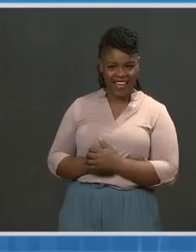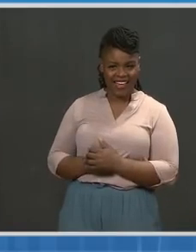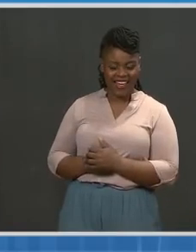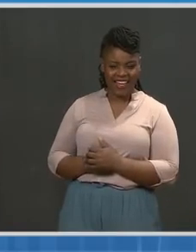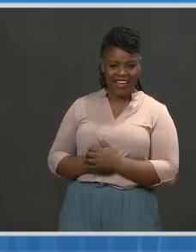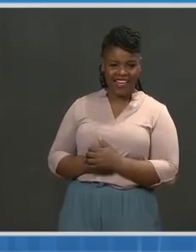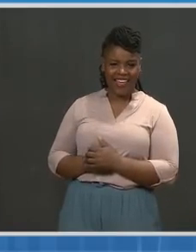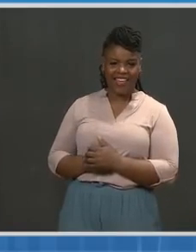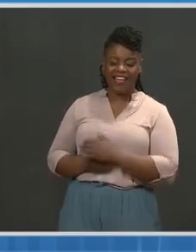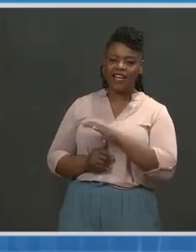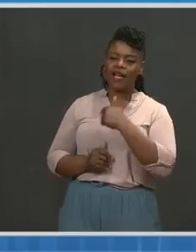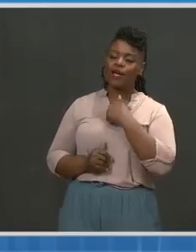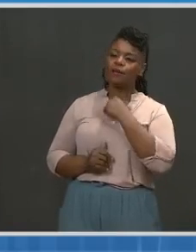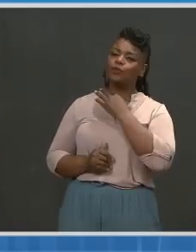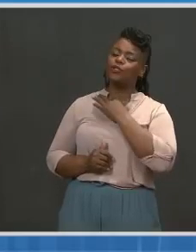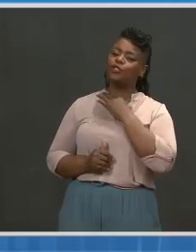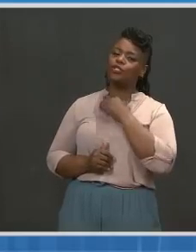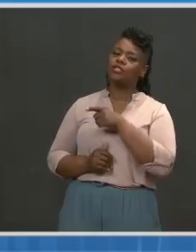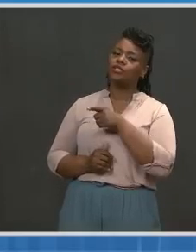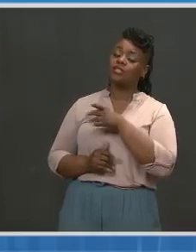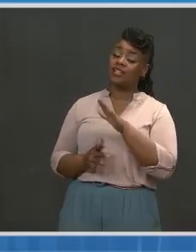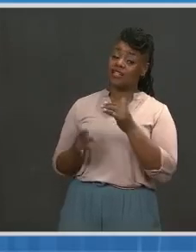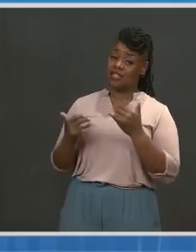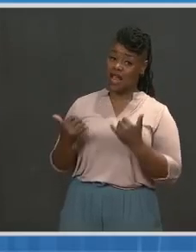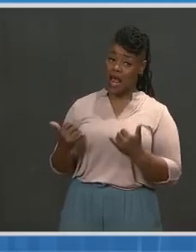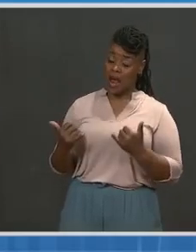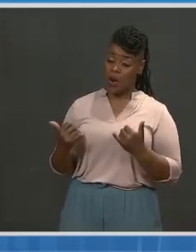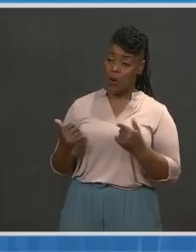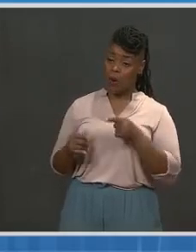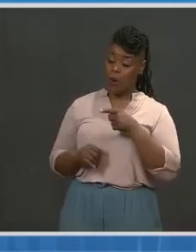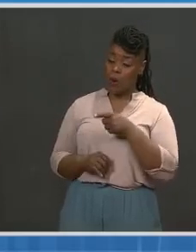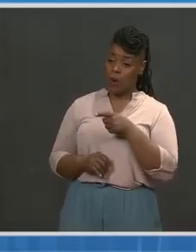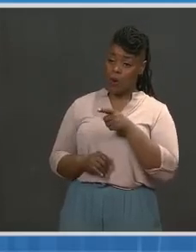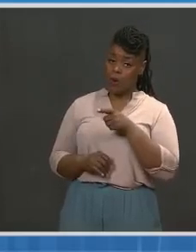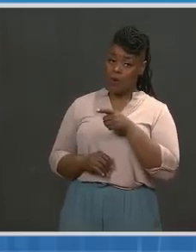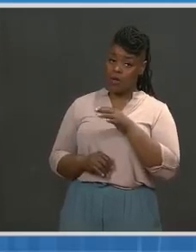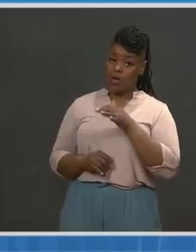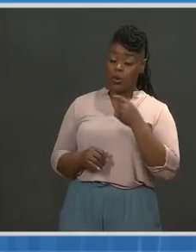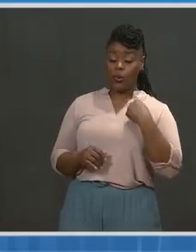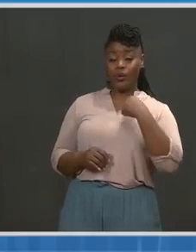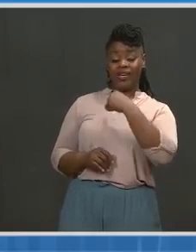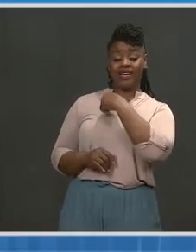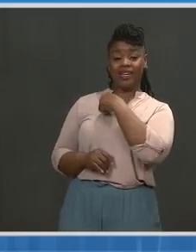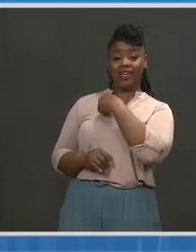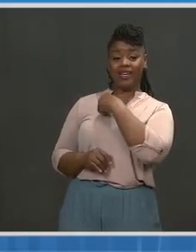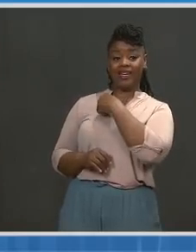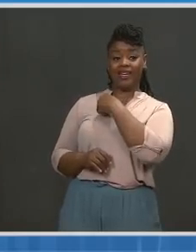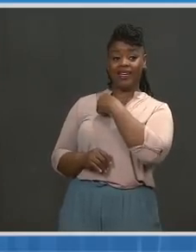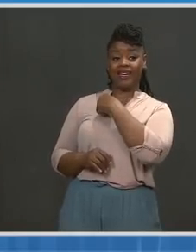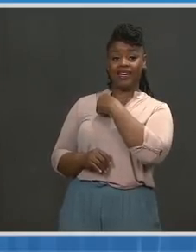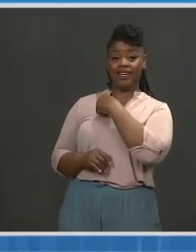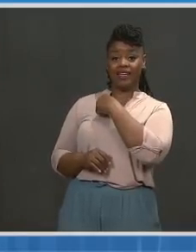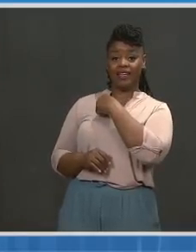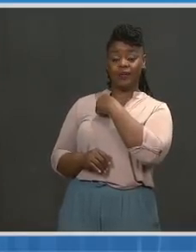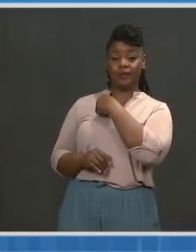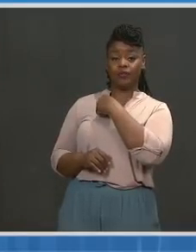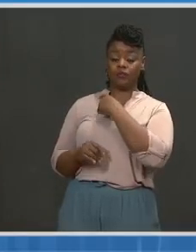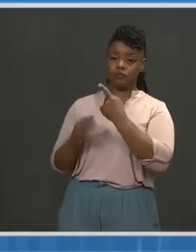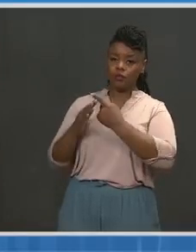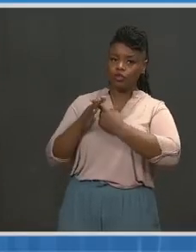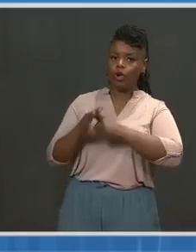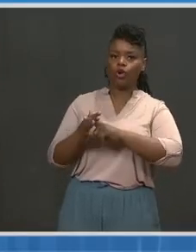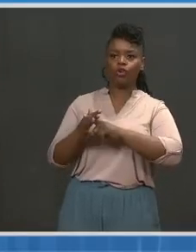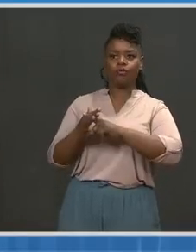say that we are finally at the point where we've reached the long